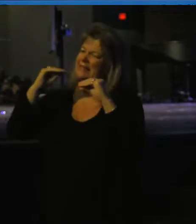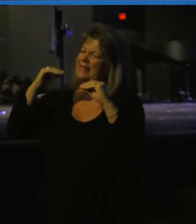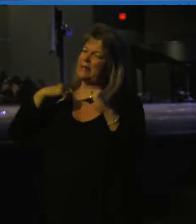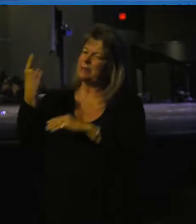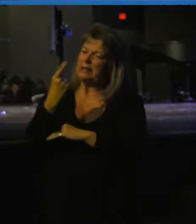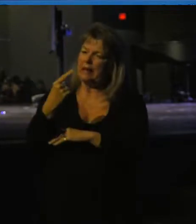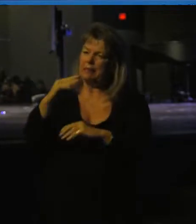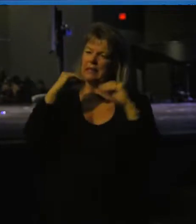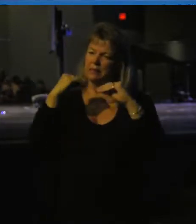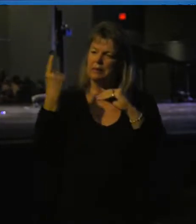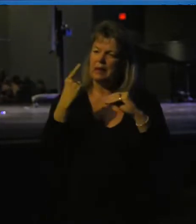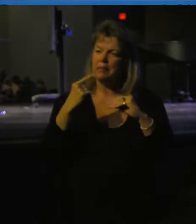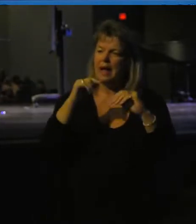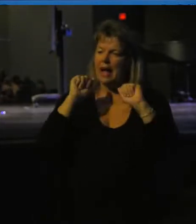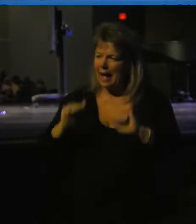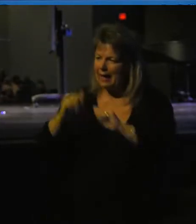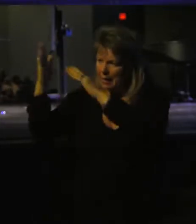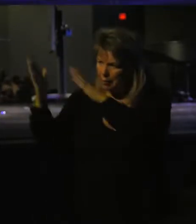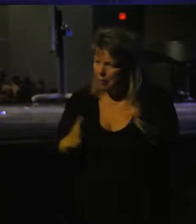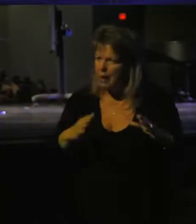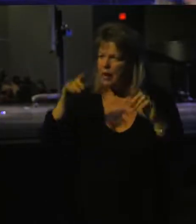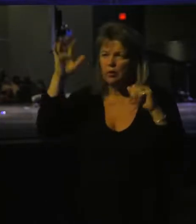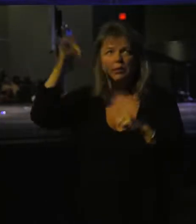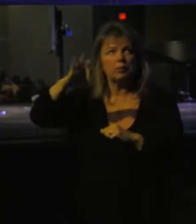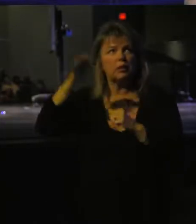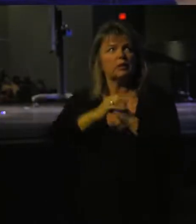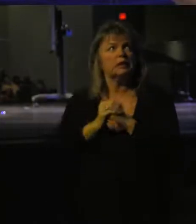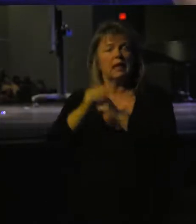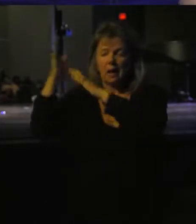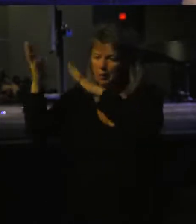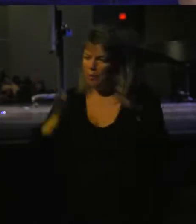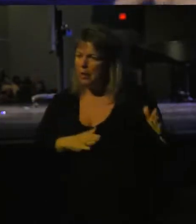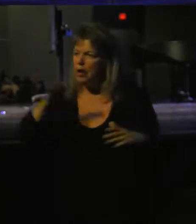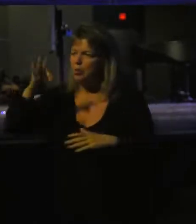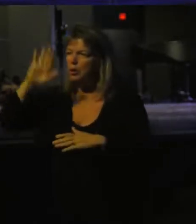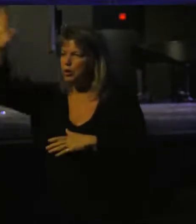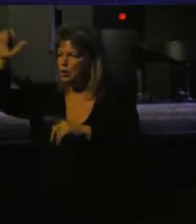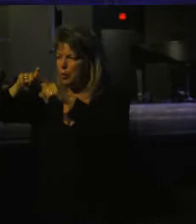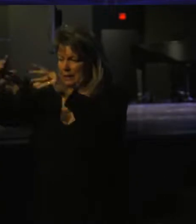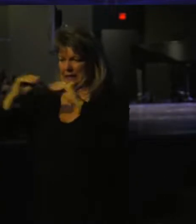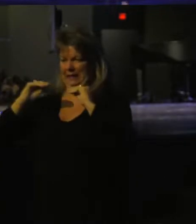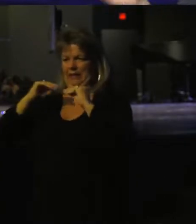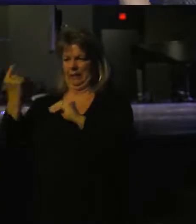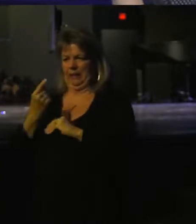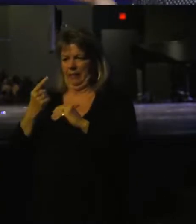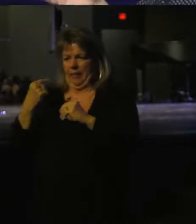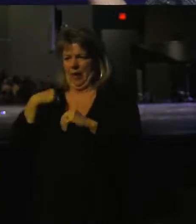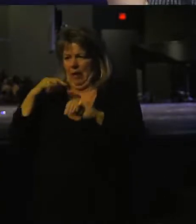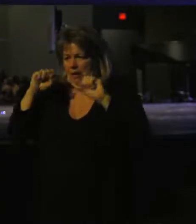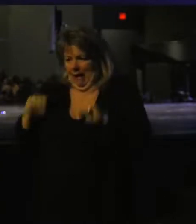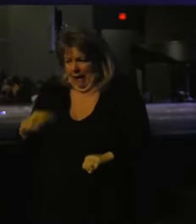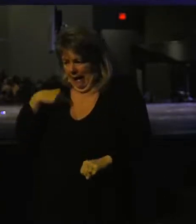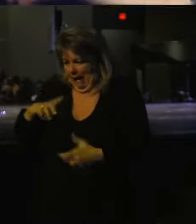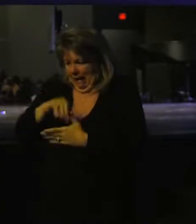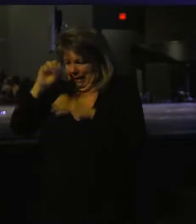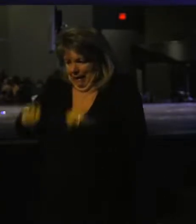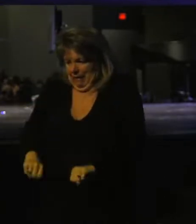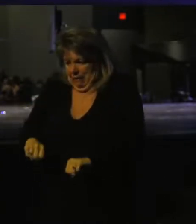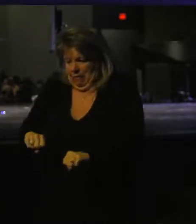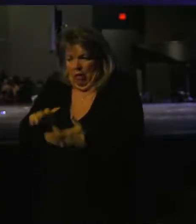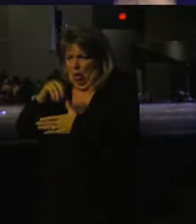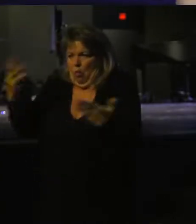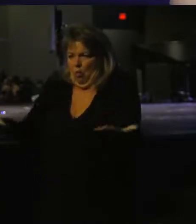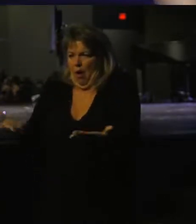Teach me something as I prepare to preach God's word. As I prepare to preach your word, teach me something. What can I learn? This is a question